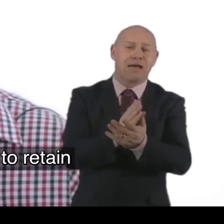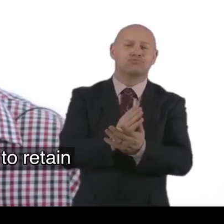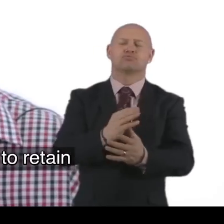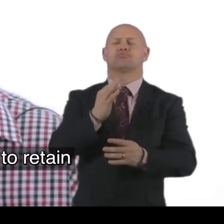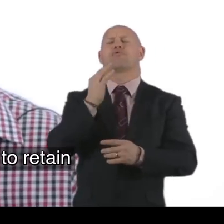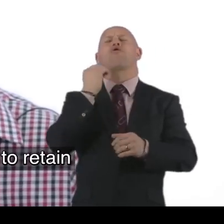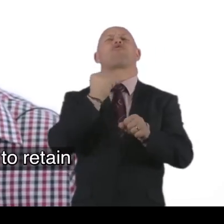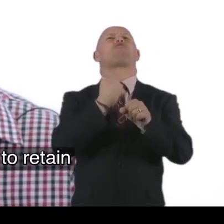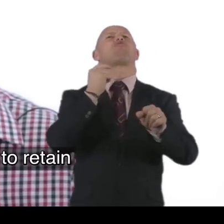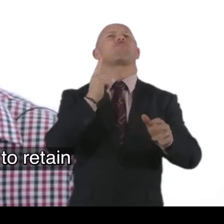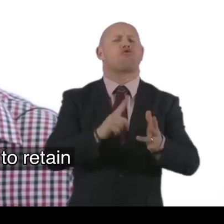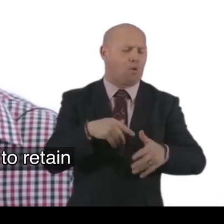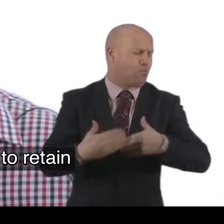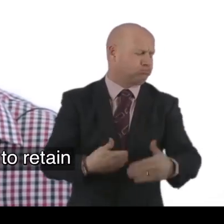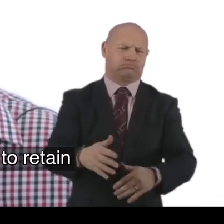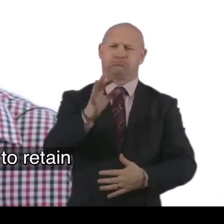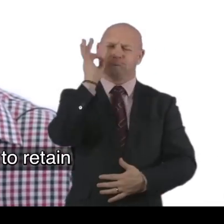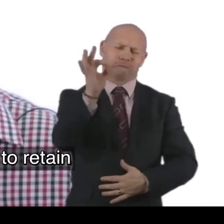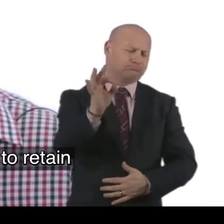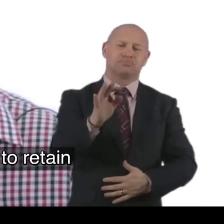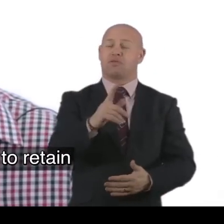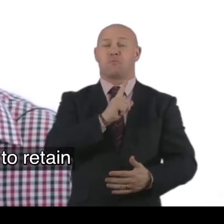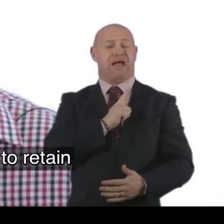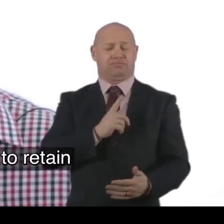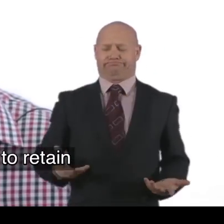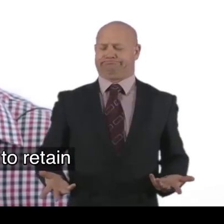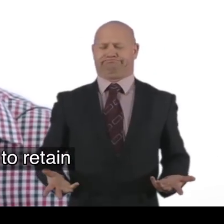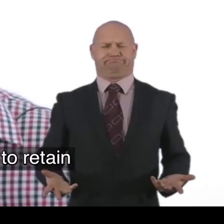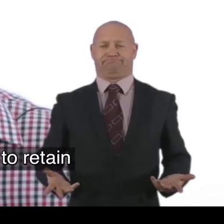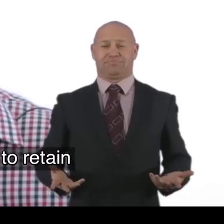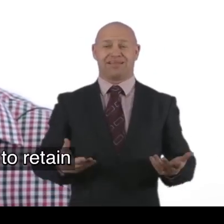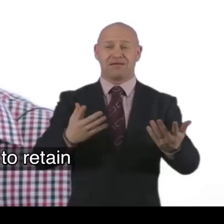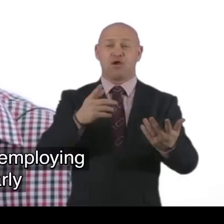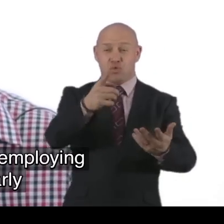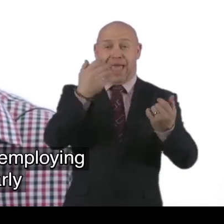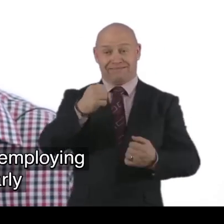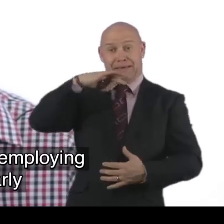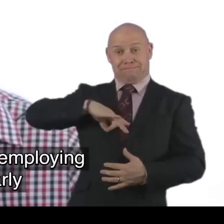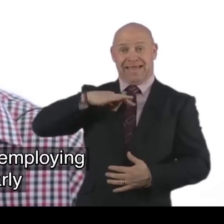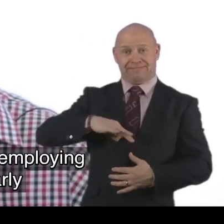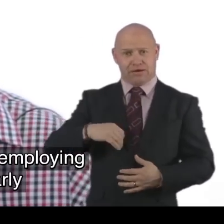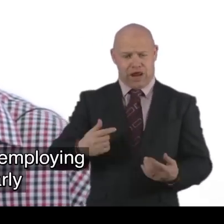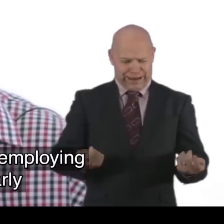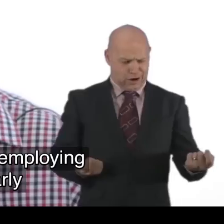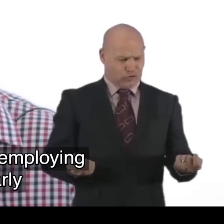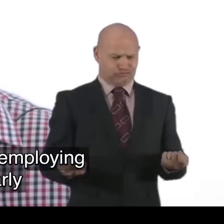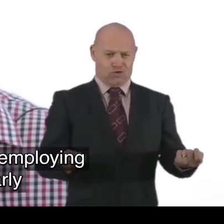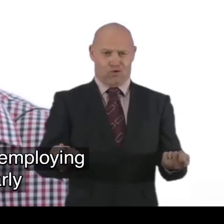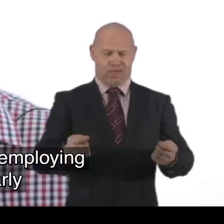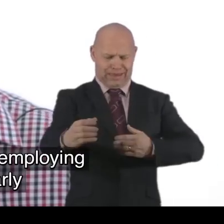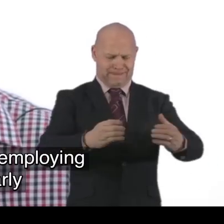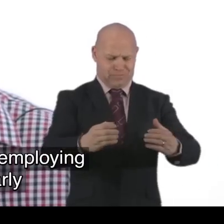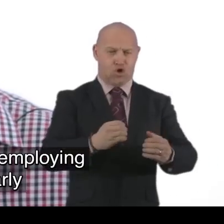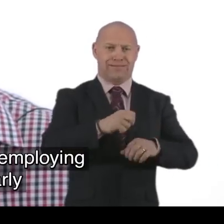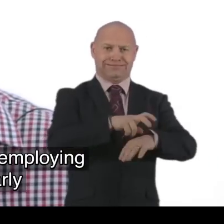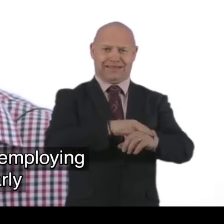Absolutely. Go for it. Particularly. If you. If you want to retain control. Uh. You. Can. You know. You have the benefit. Of being